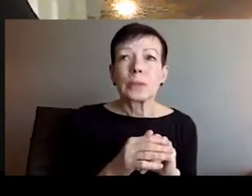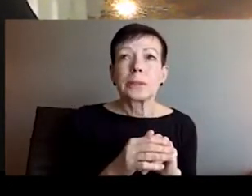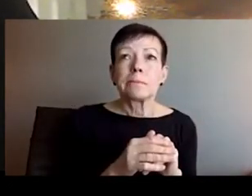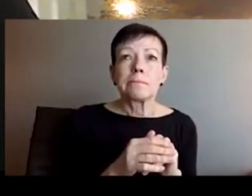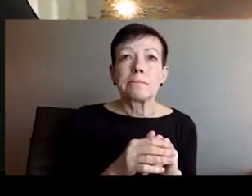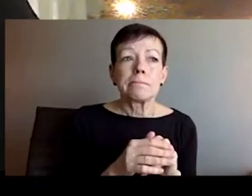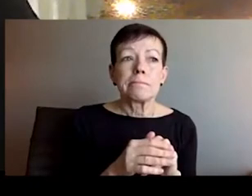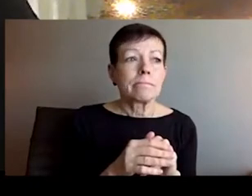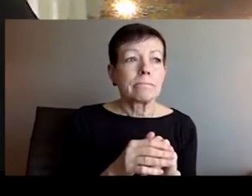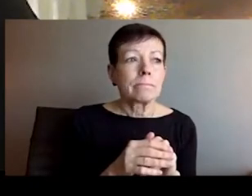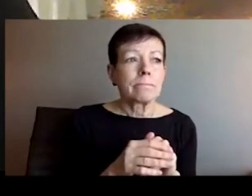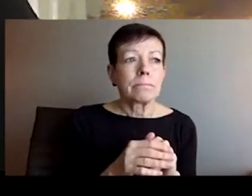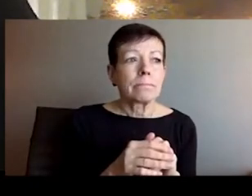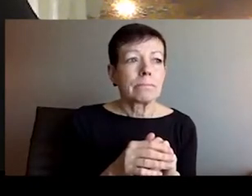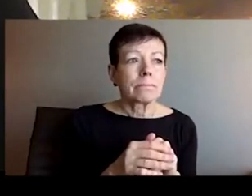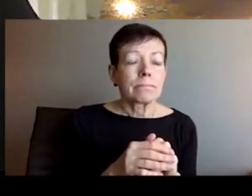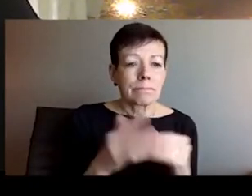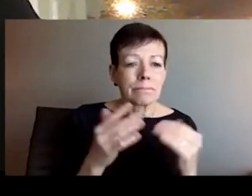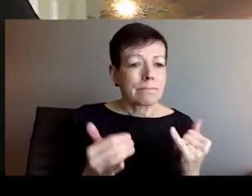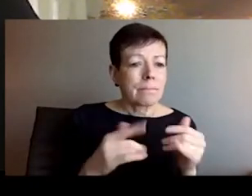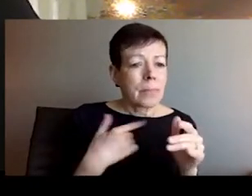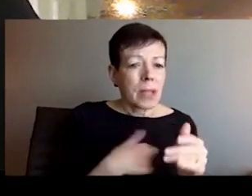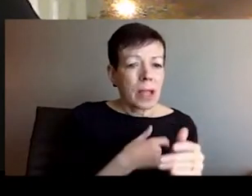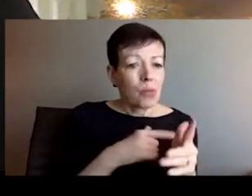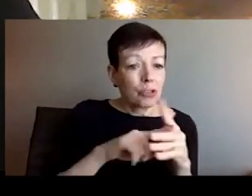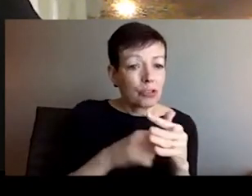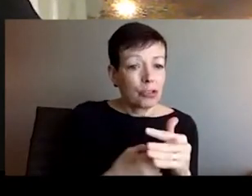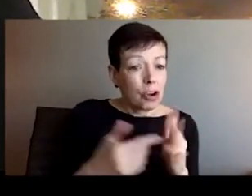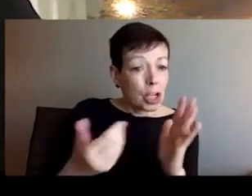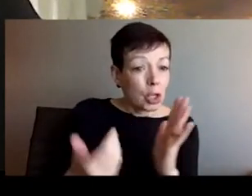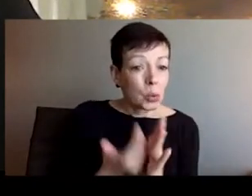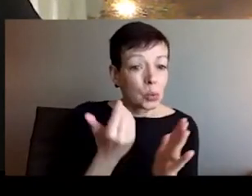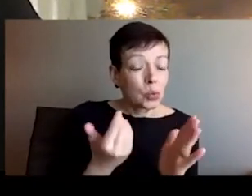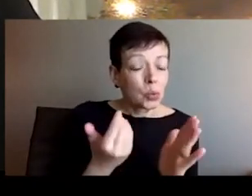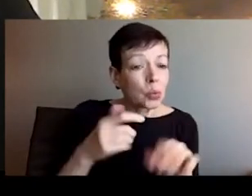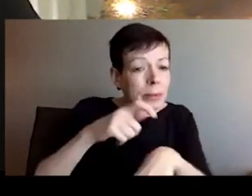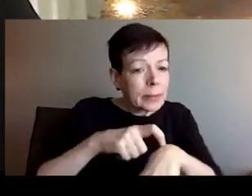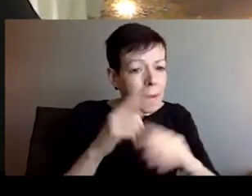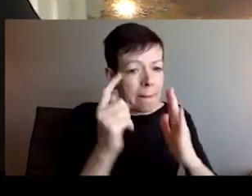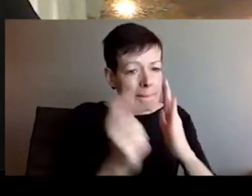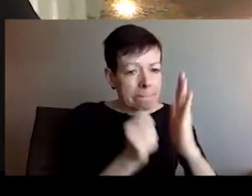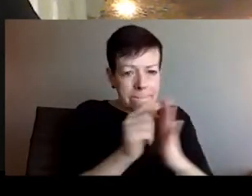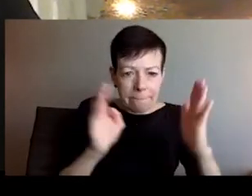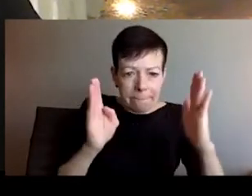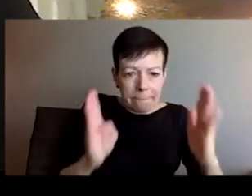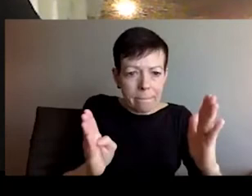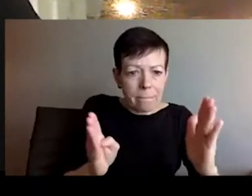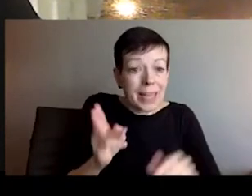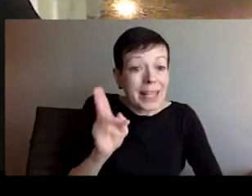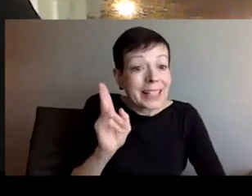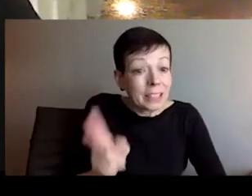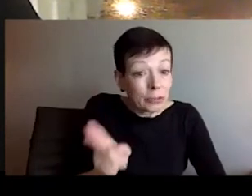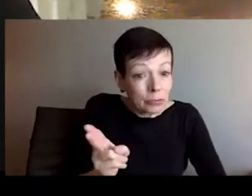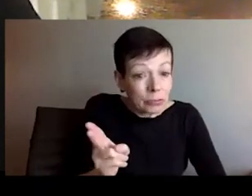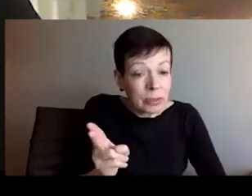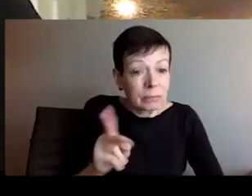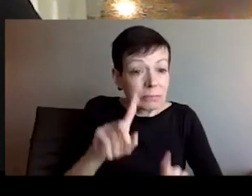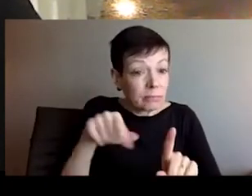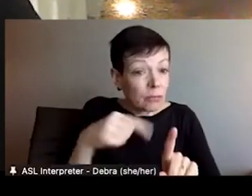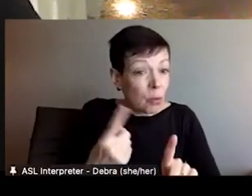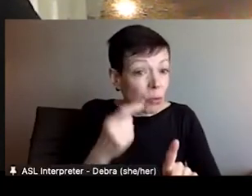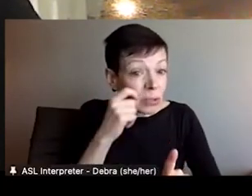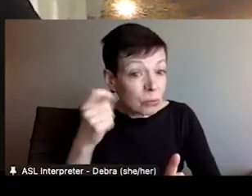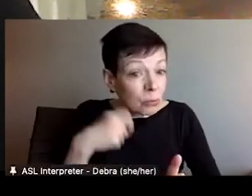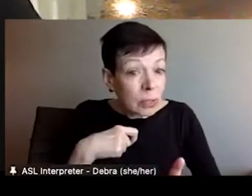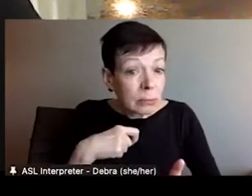a huge transit hub and the new home for those who was need to leave